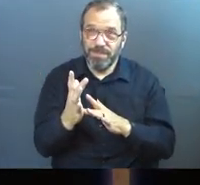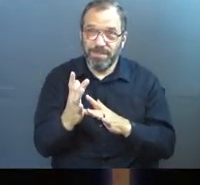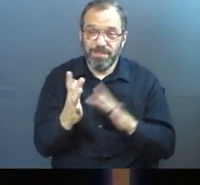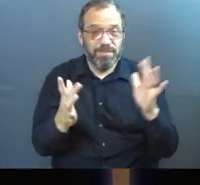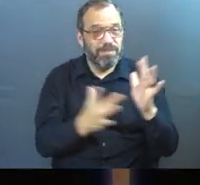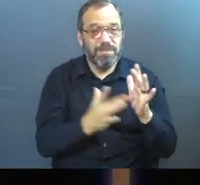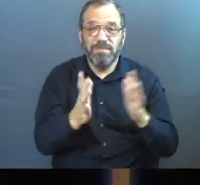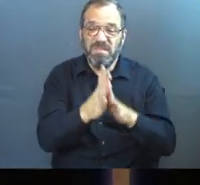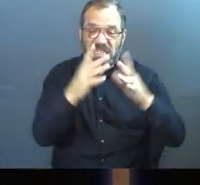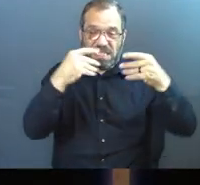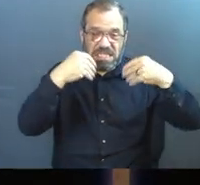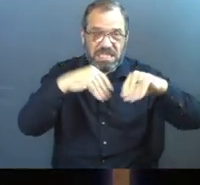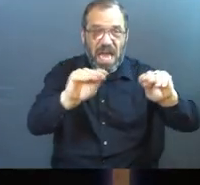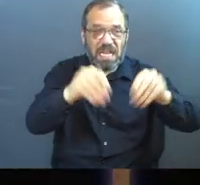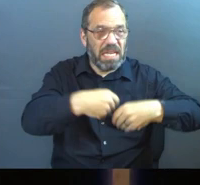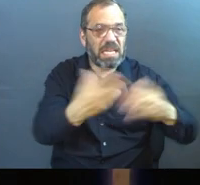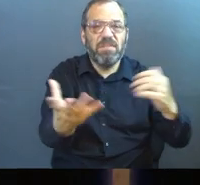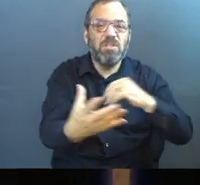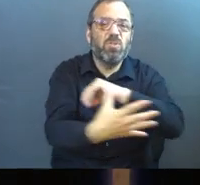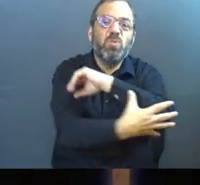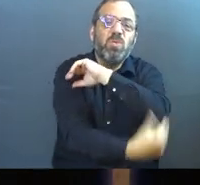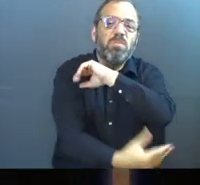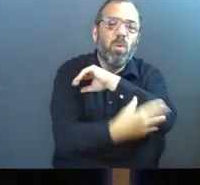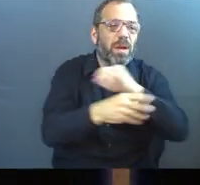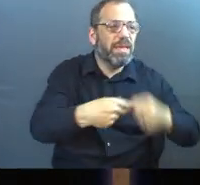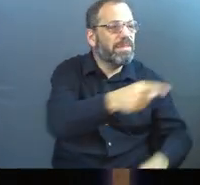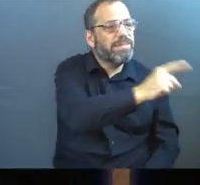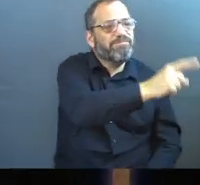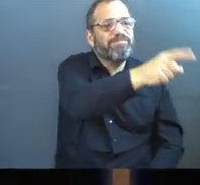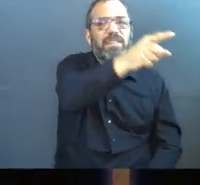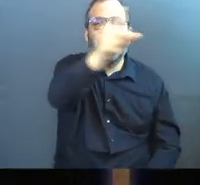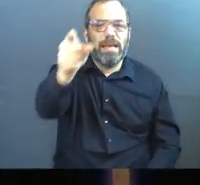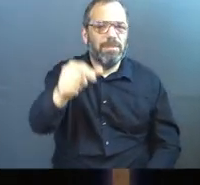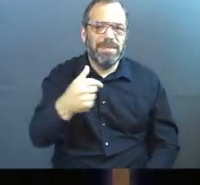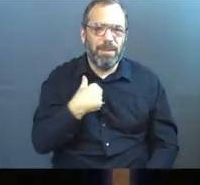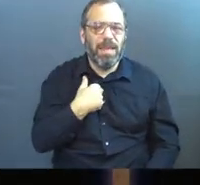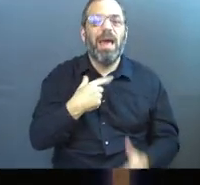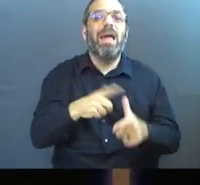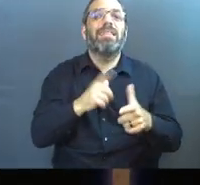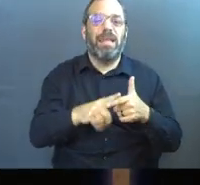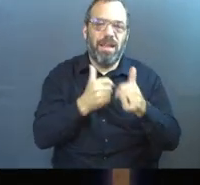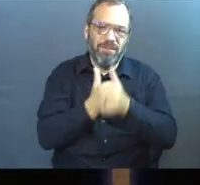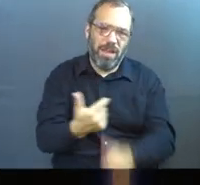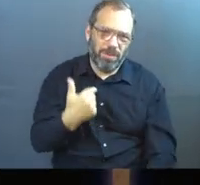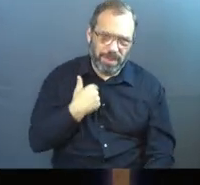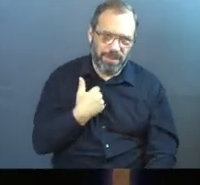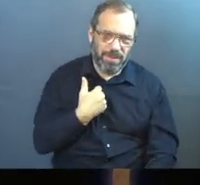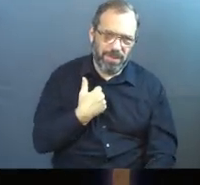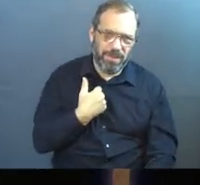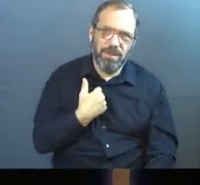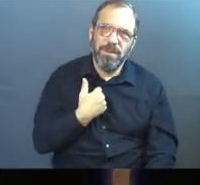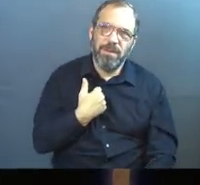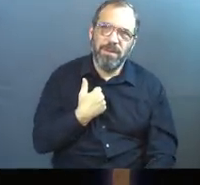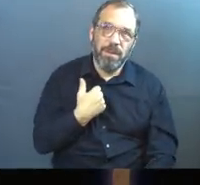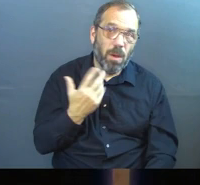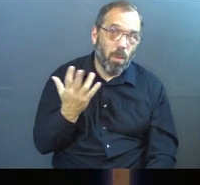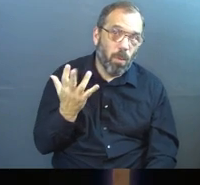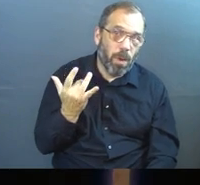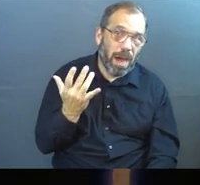Jesus says, sell it and give it to somebody else. Then come follow me. Why?